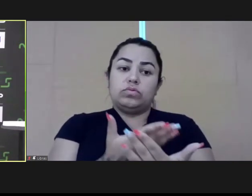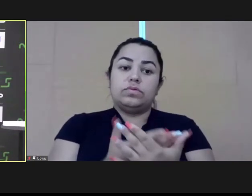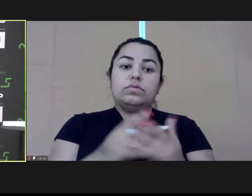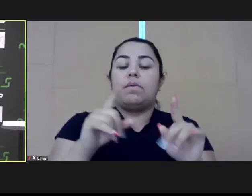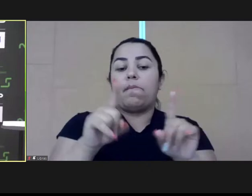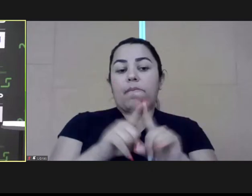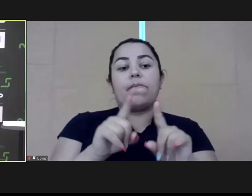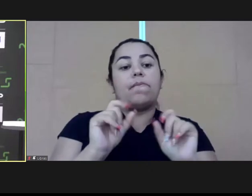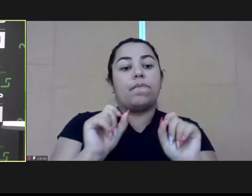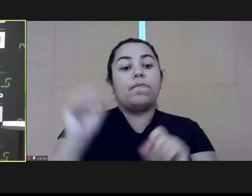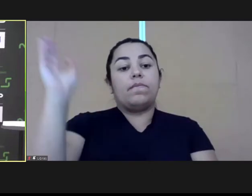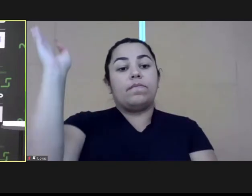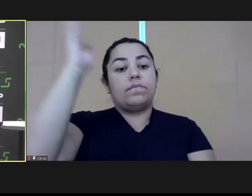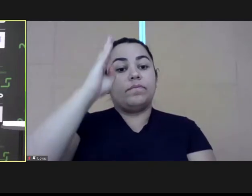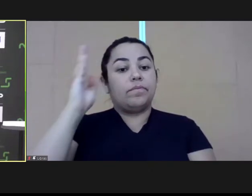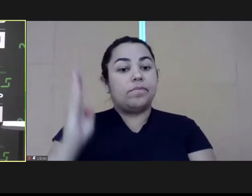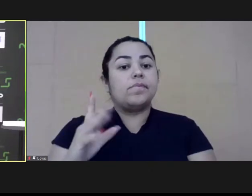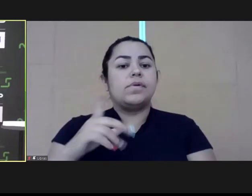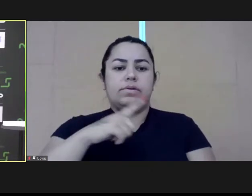that is being doing here.